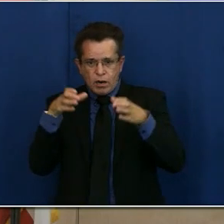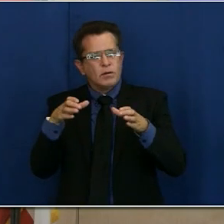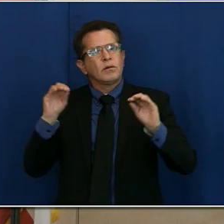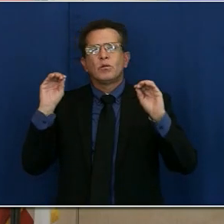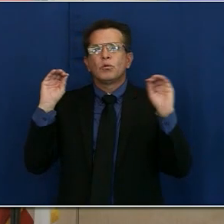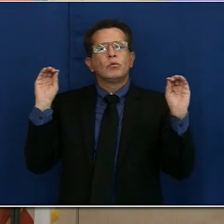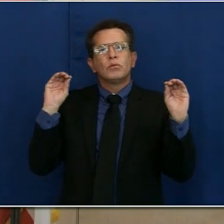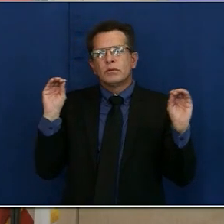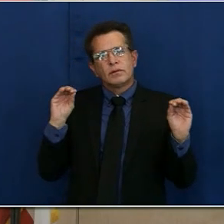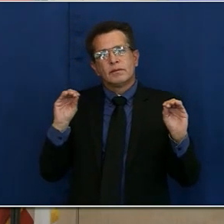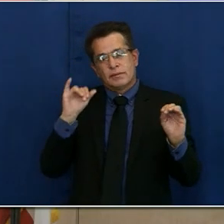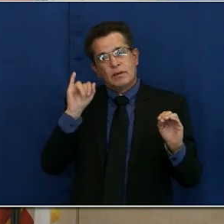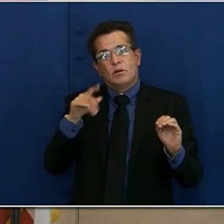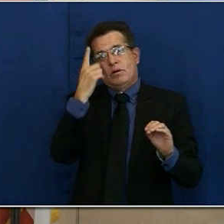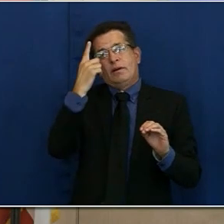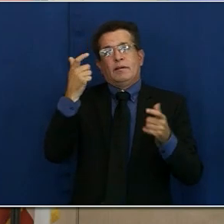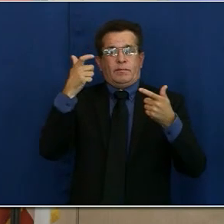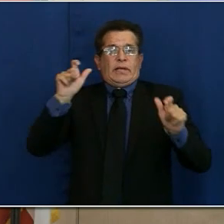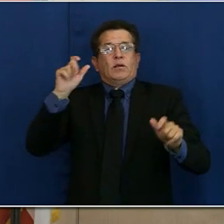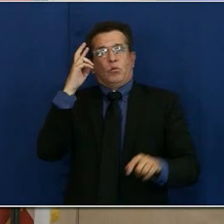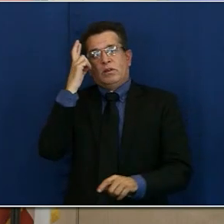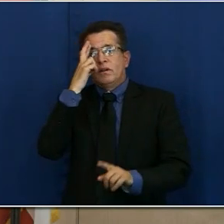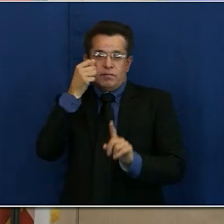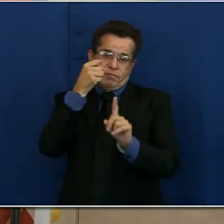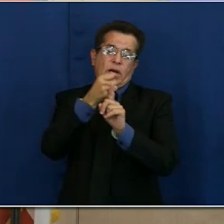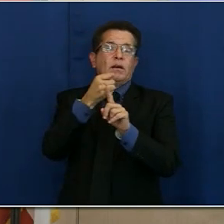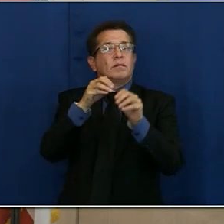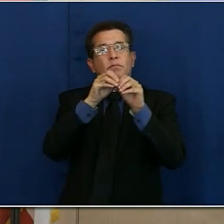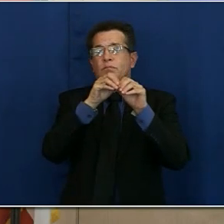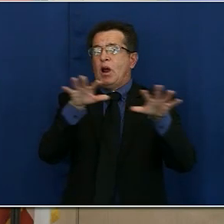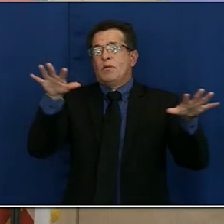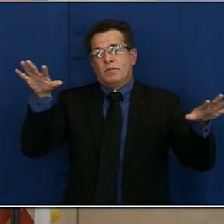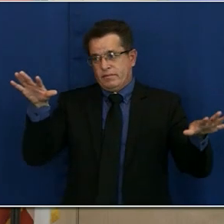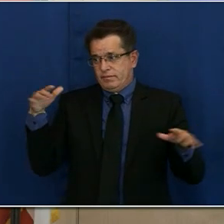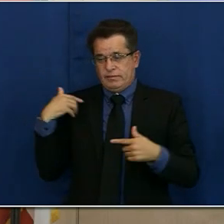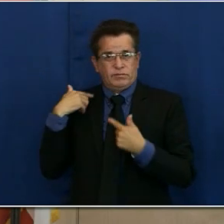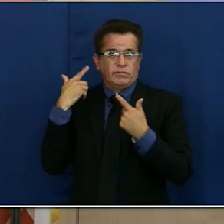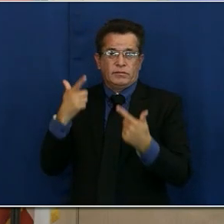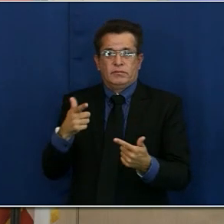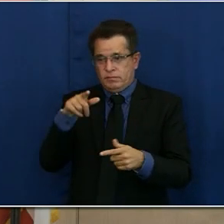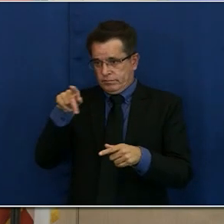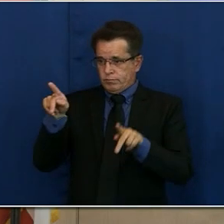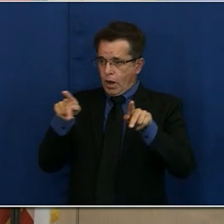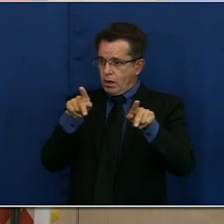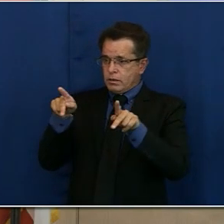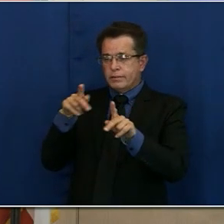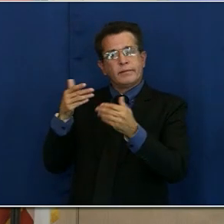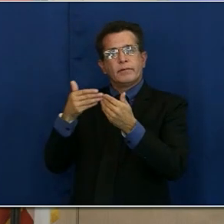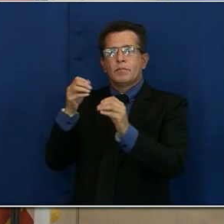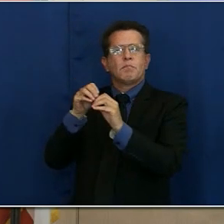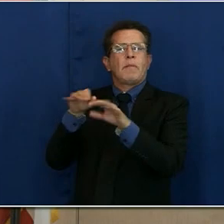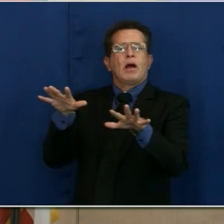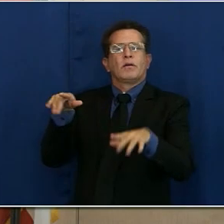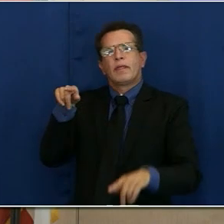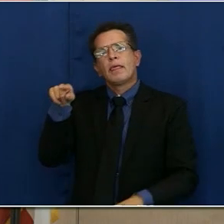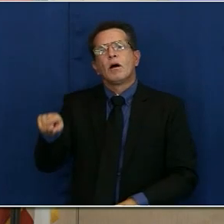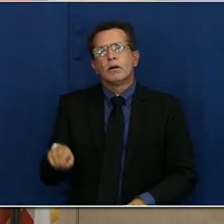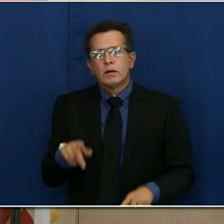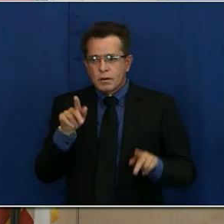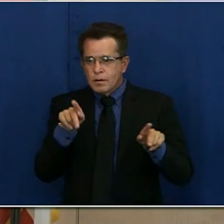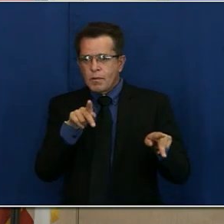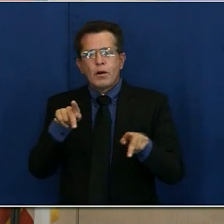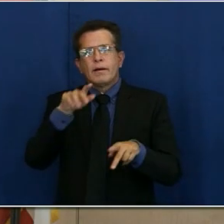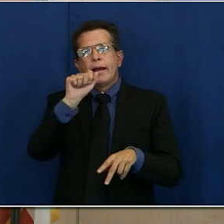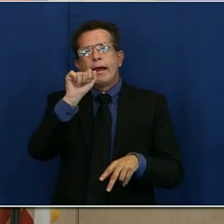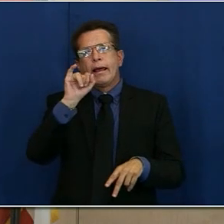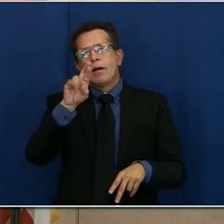that has been pervasive throughout this pandemic. Having parties, particularly renting